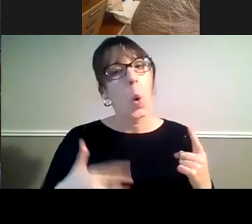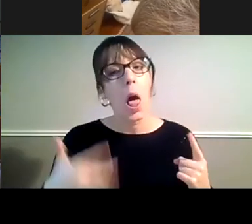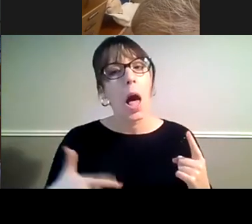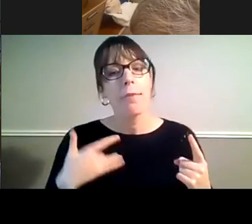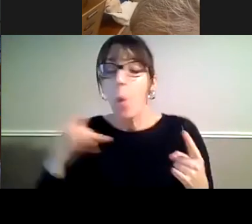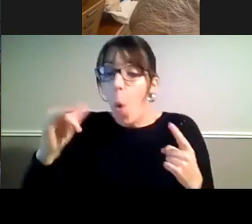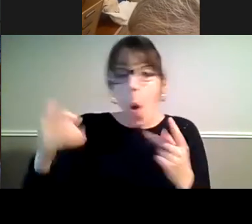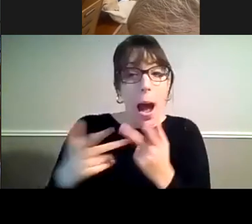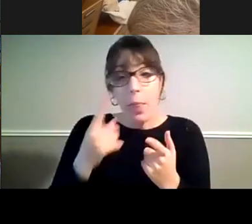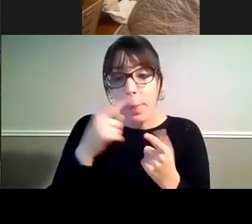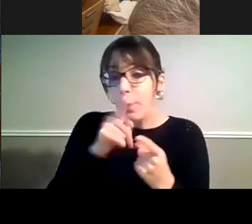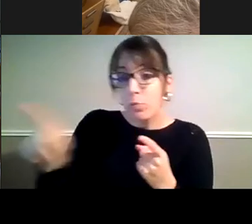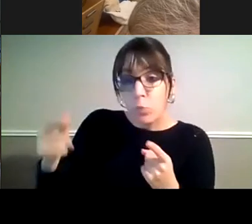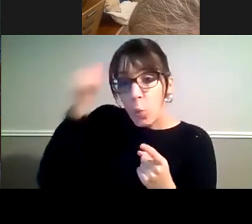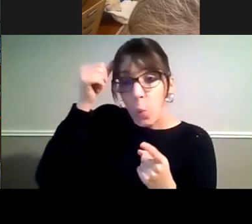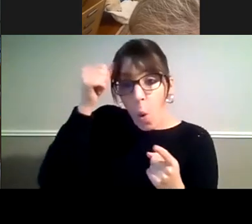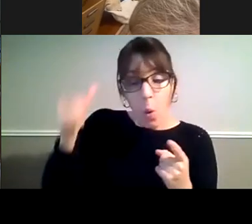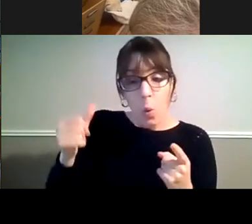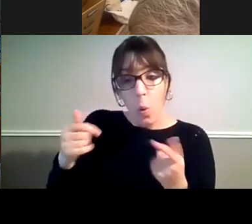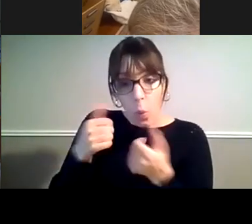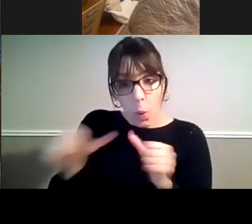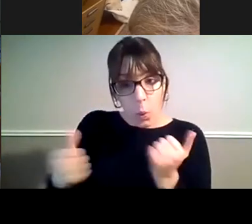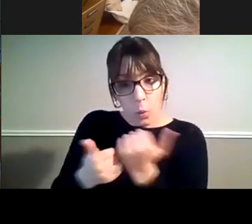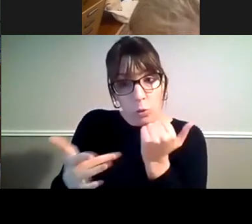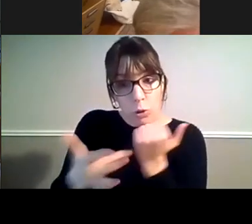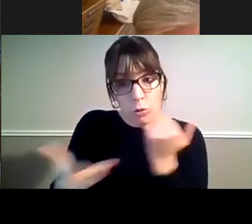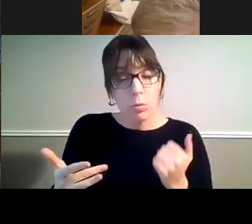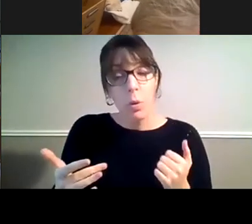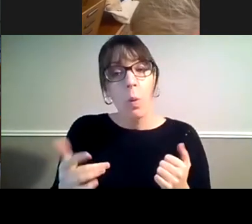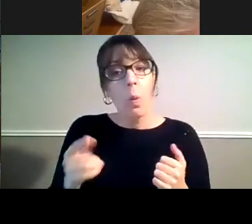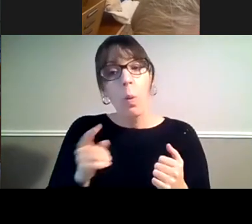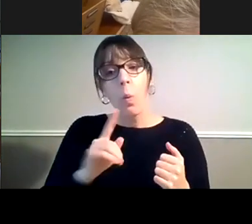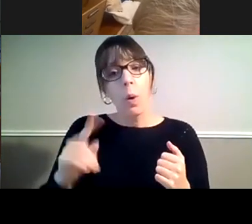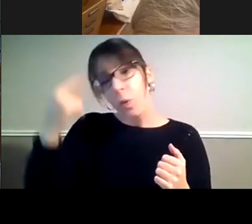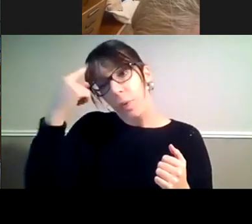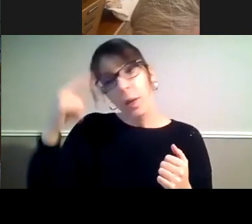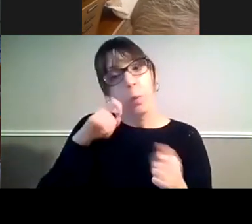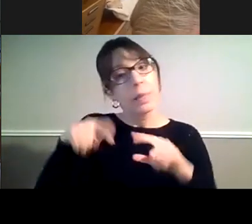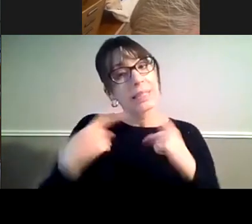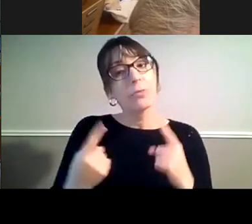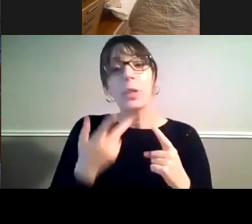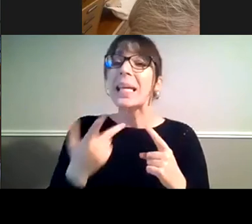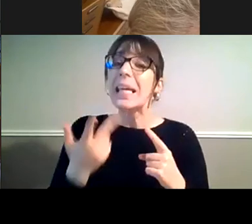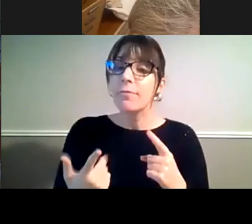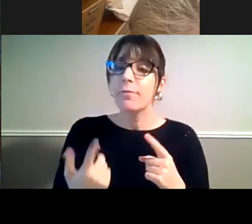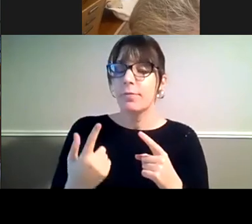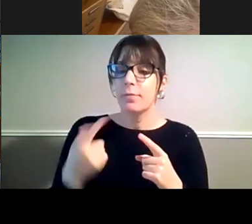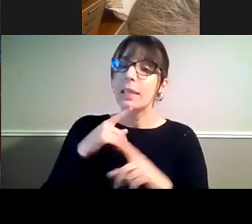of other people that you know who use assistive technology? Were these recommendations to come into place? Do you think they will happen